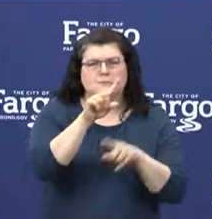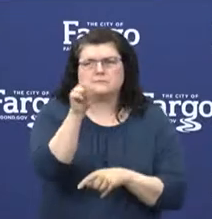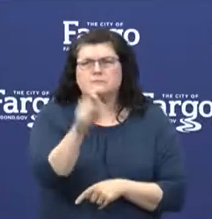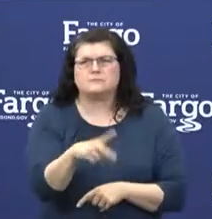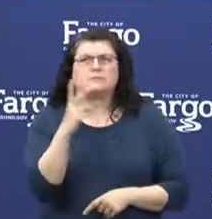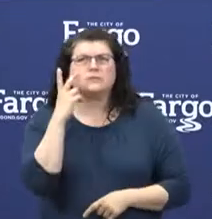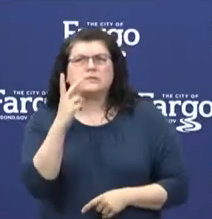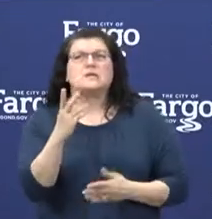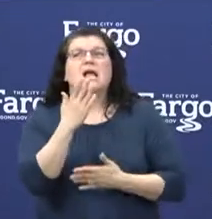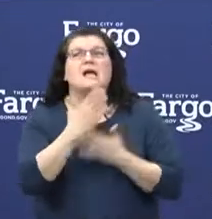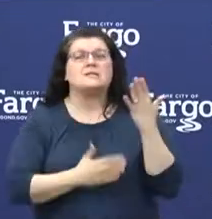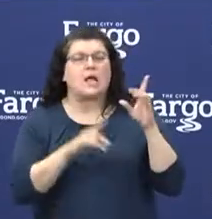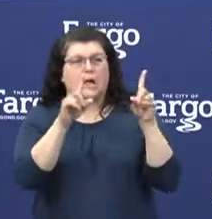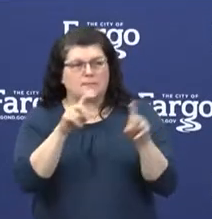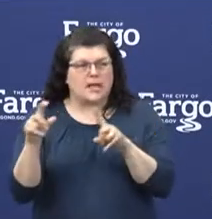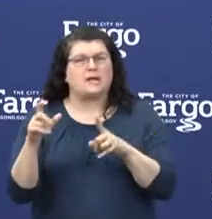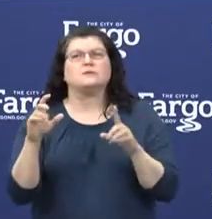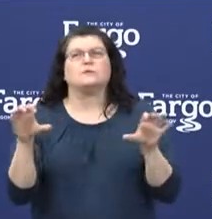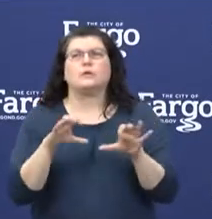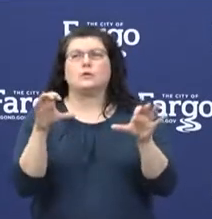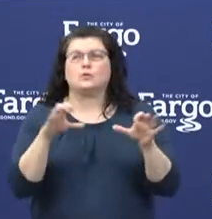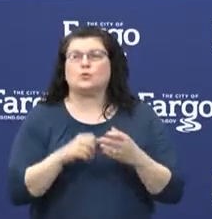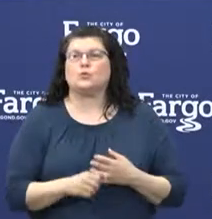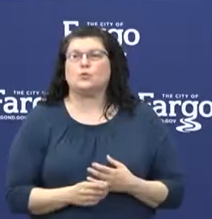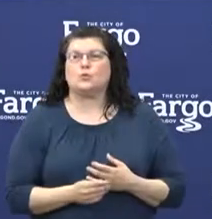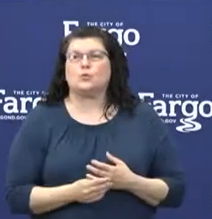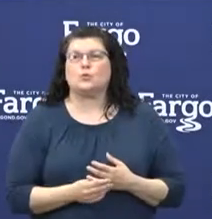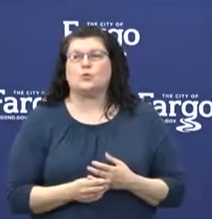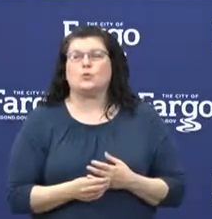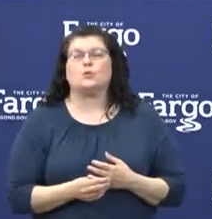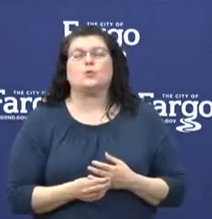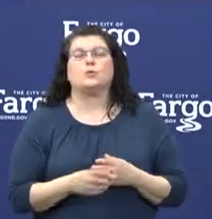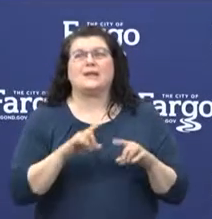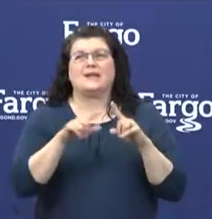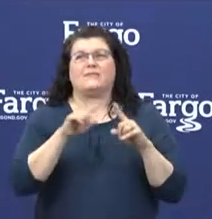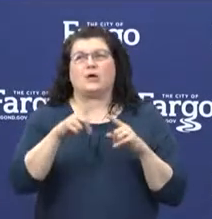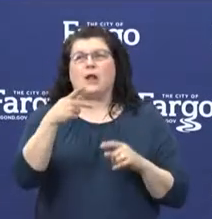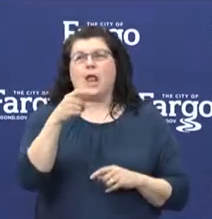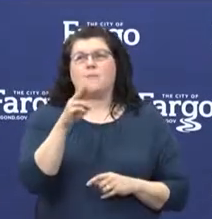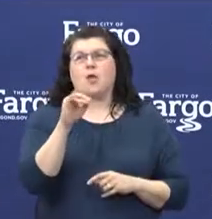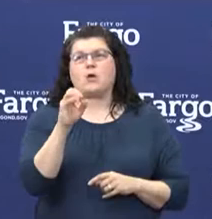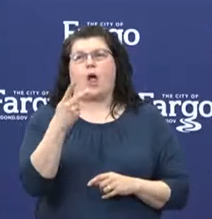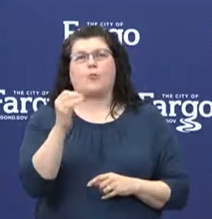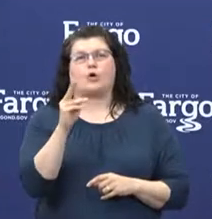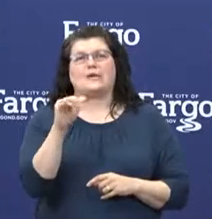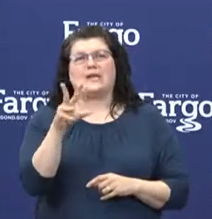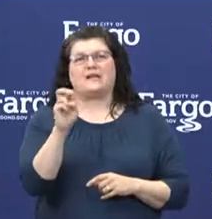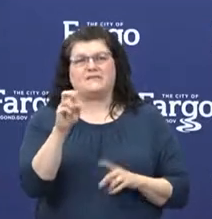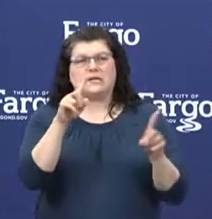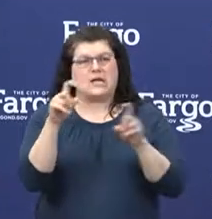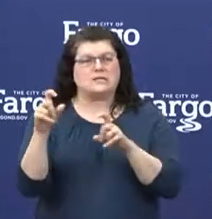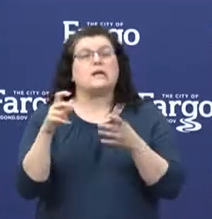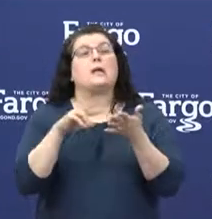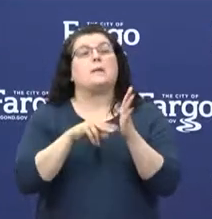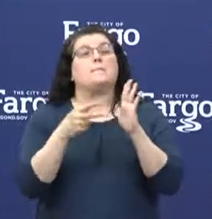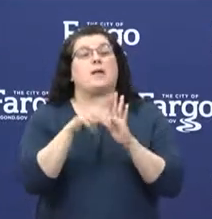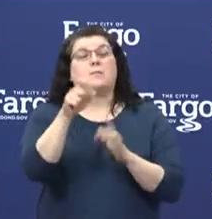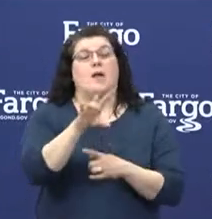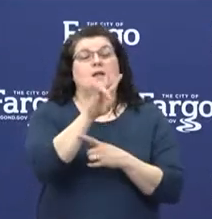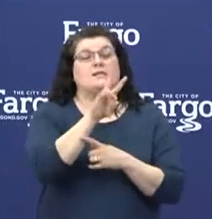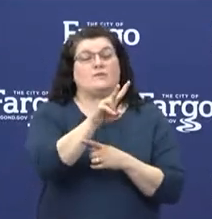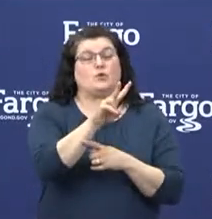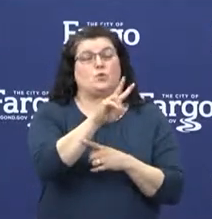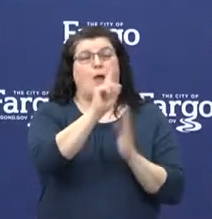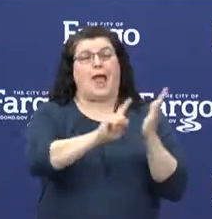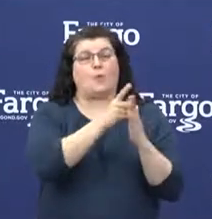invasive procedures or testing, we're doing perioperative testing 72 hours in advance for those that we can plan